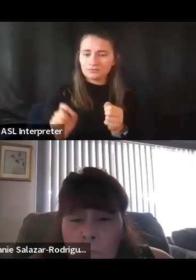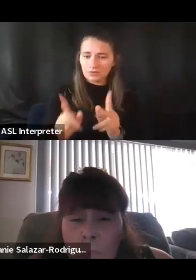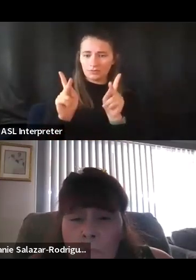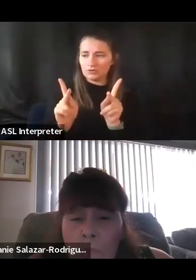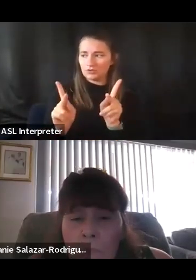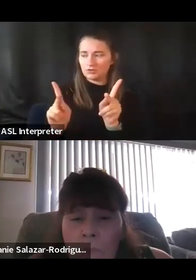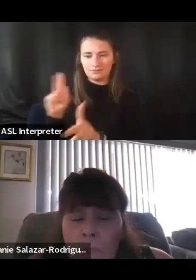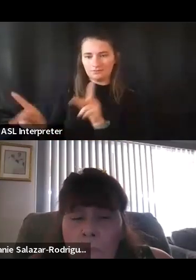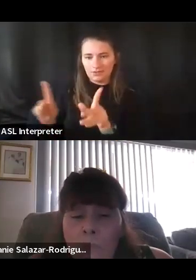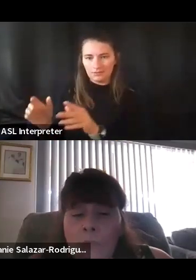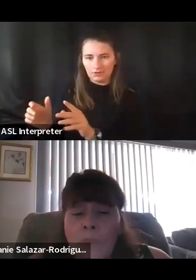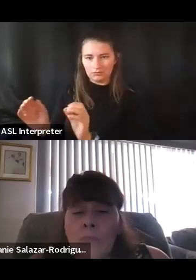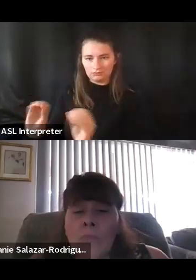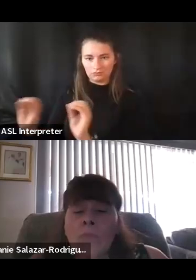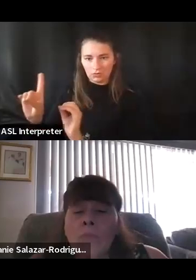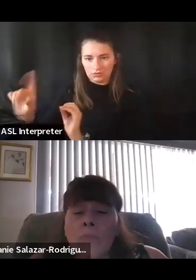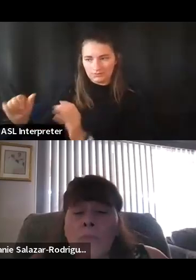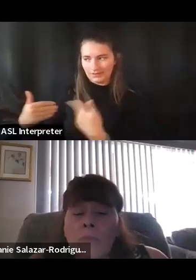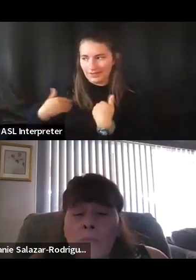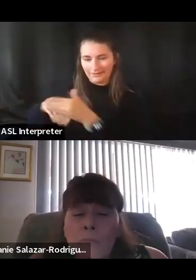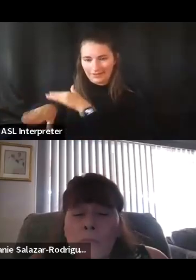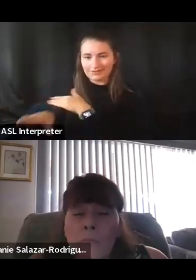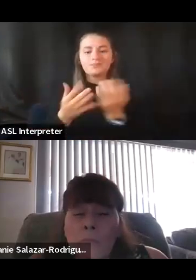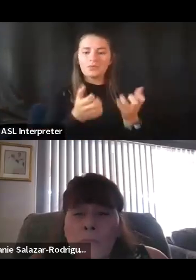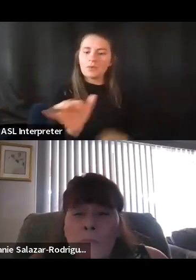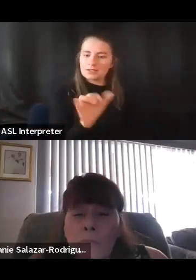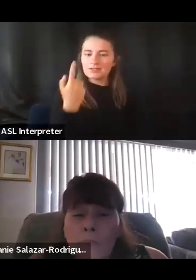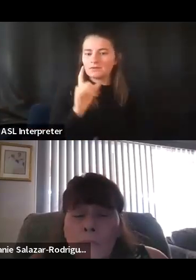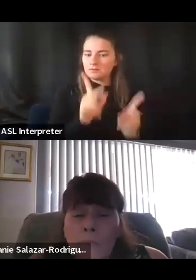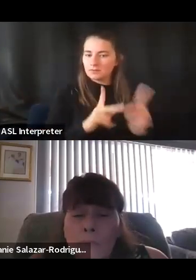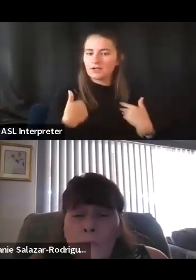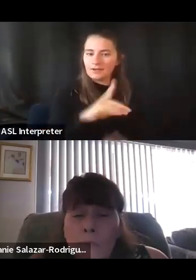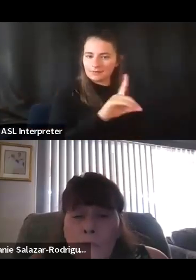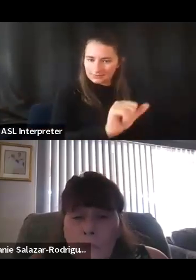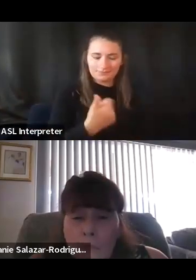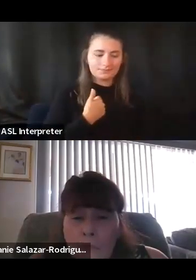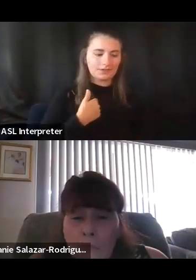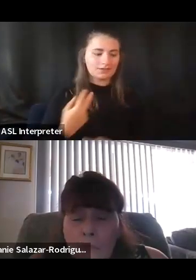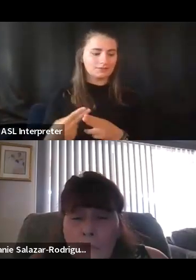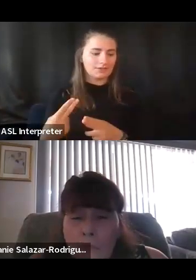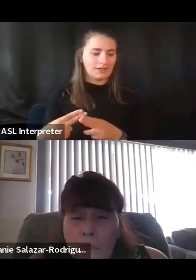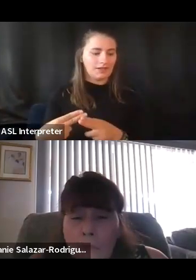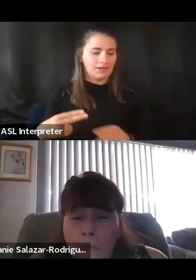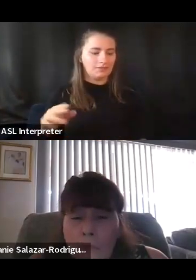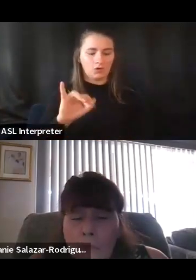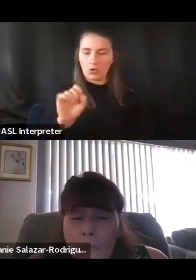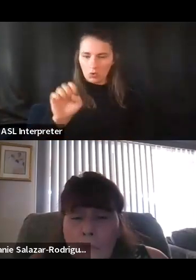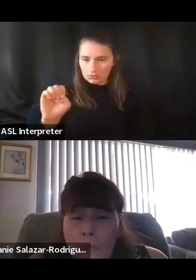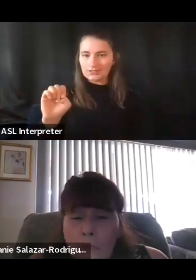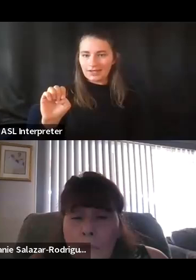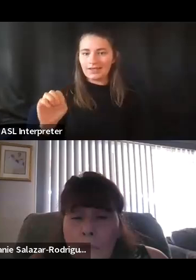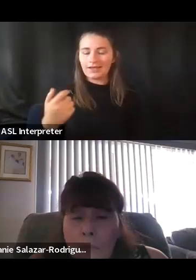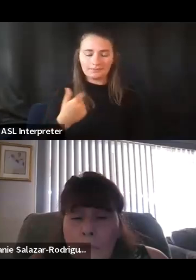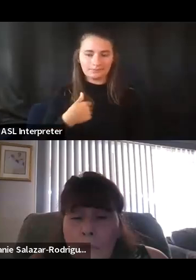available to people without disabilities. My name is Jose Torres Guerra, I'll be the facilitator today